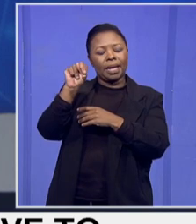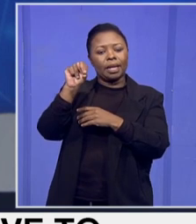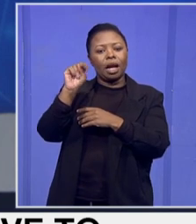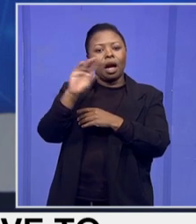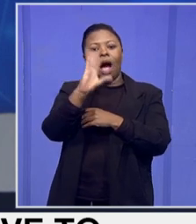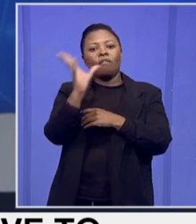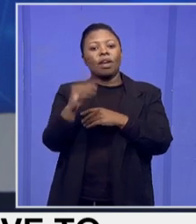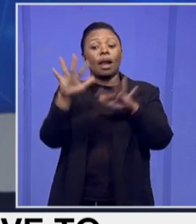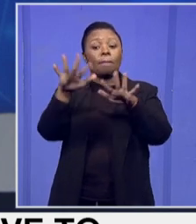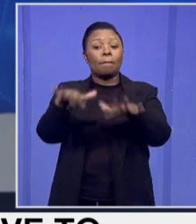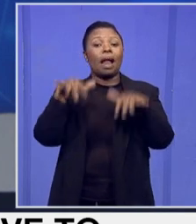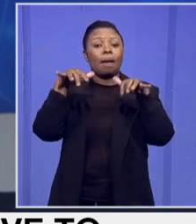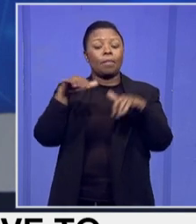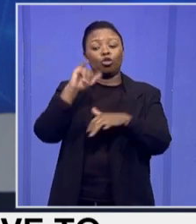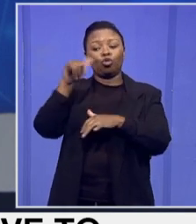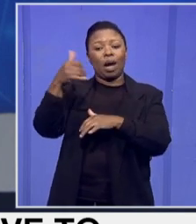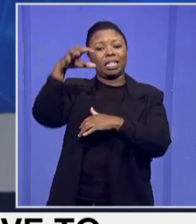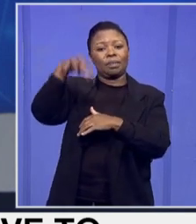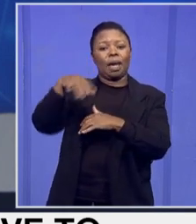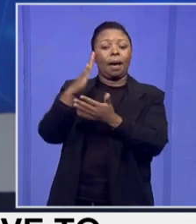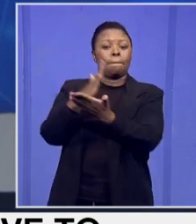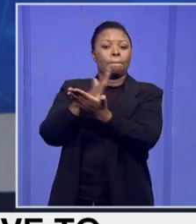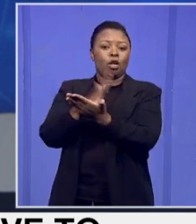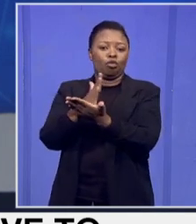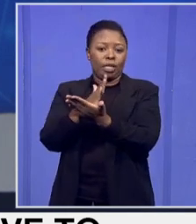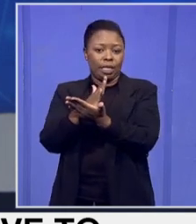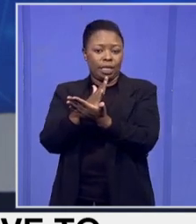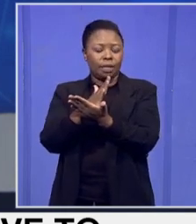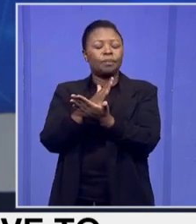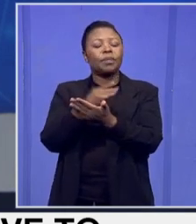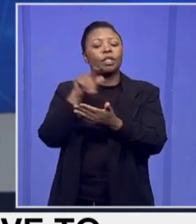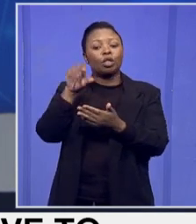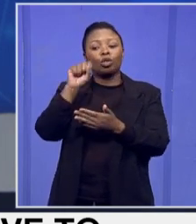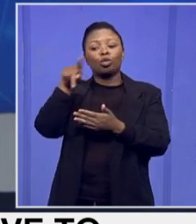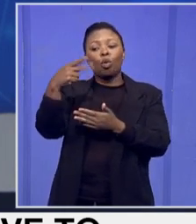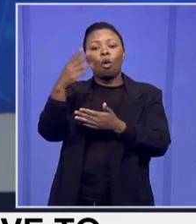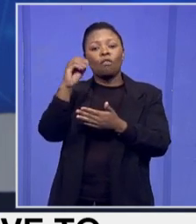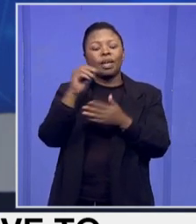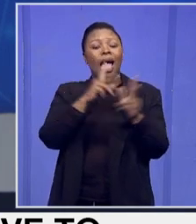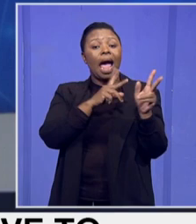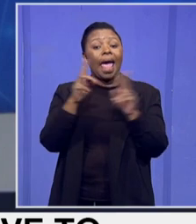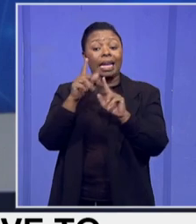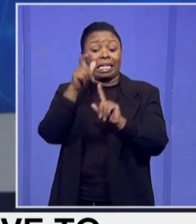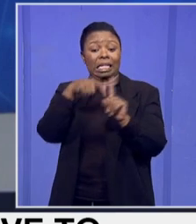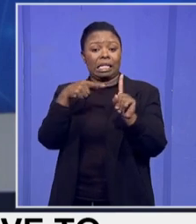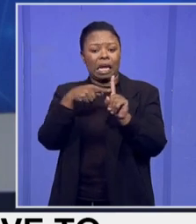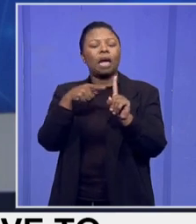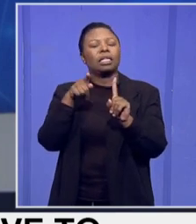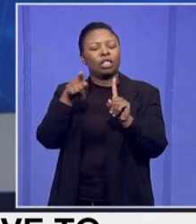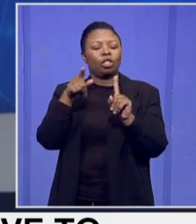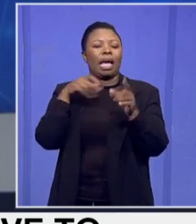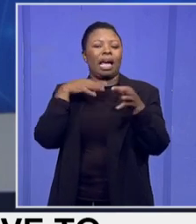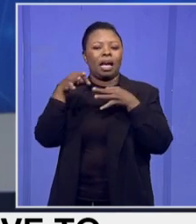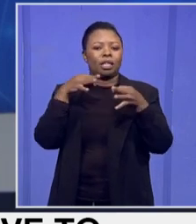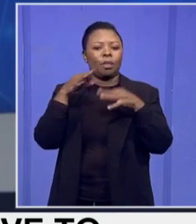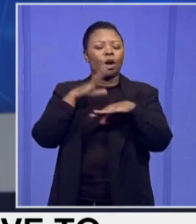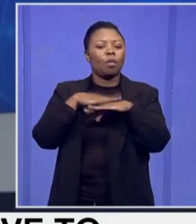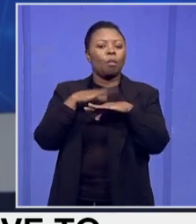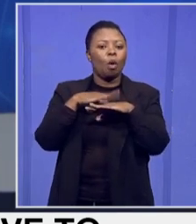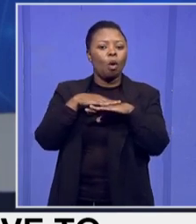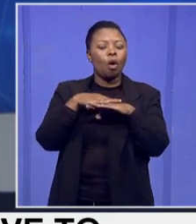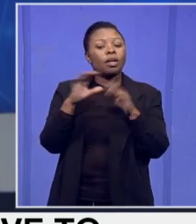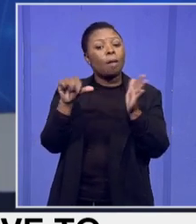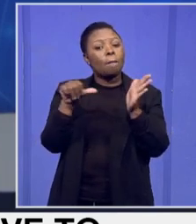in Johannesburg. Speaking to SABC International News Editor Sophie McWenna, Dalsab also emphasised the importance of the